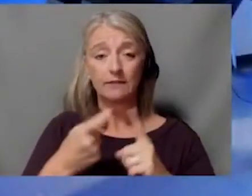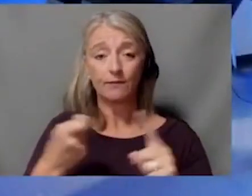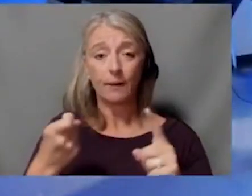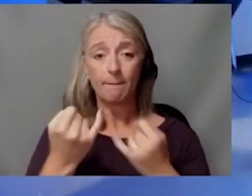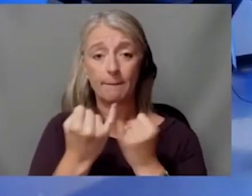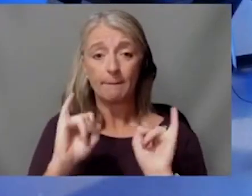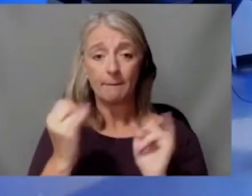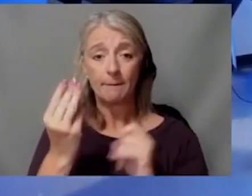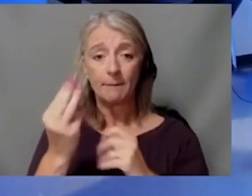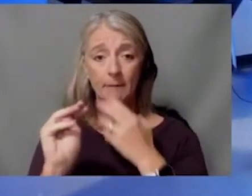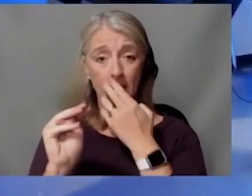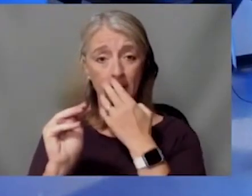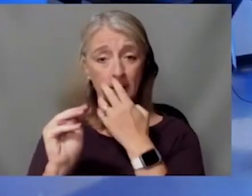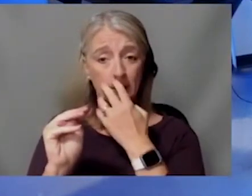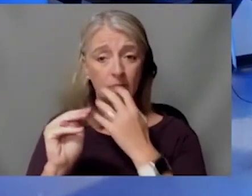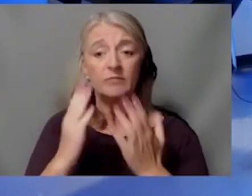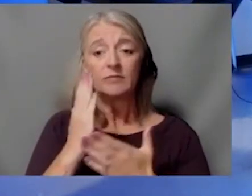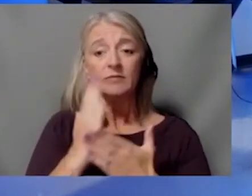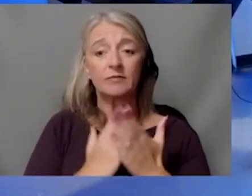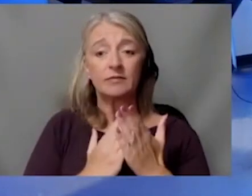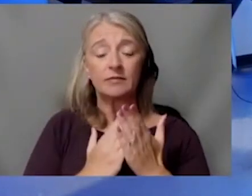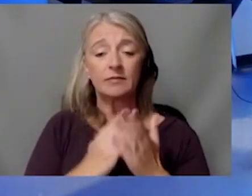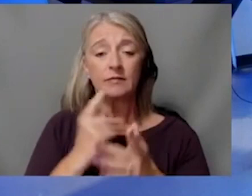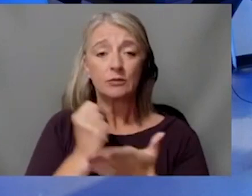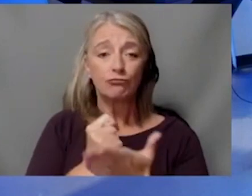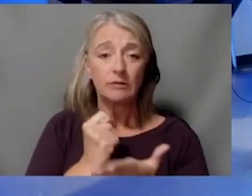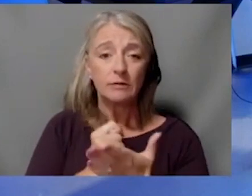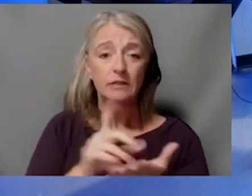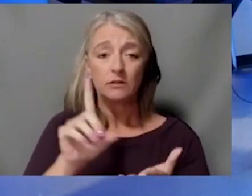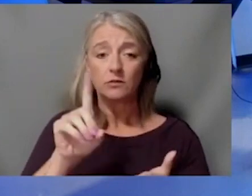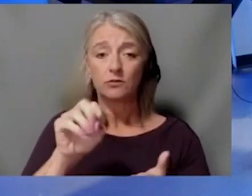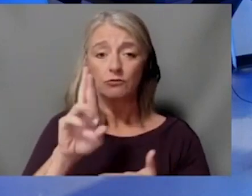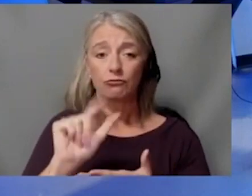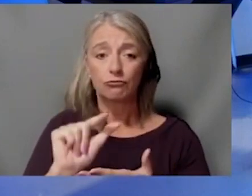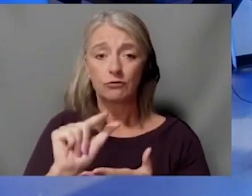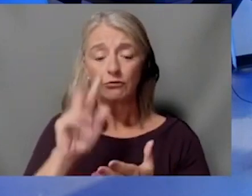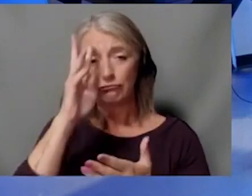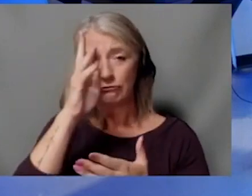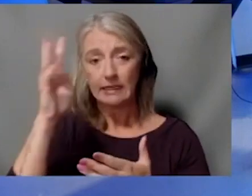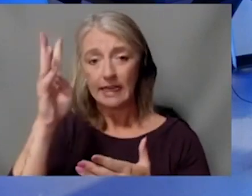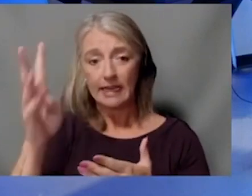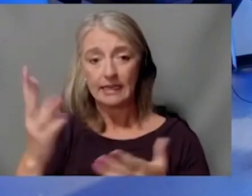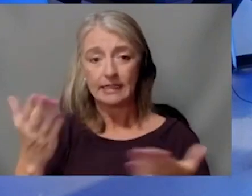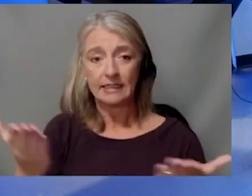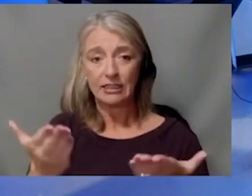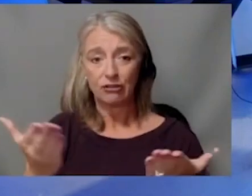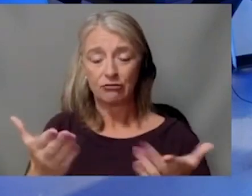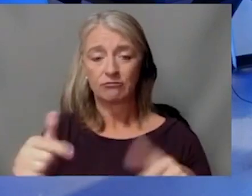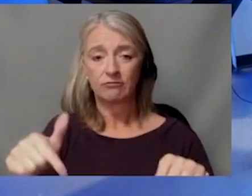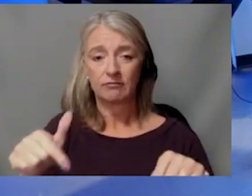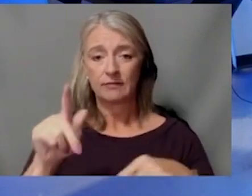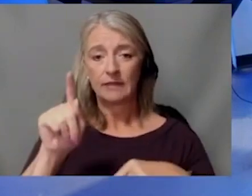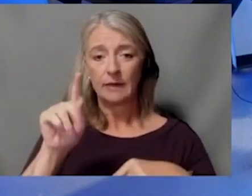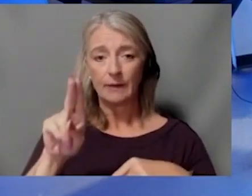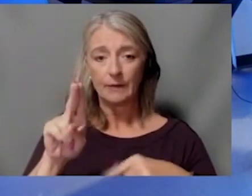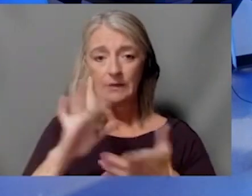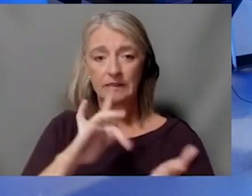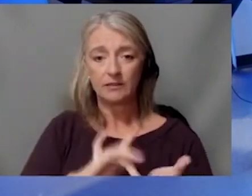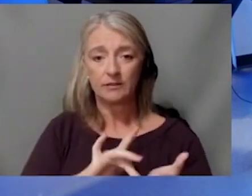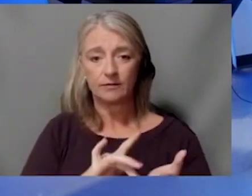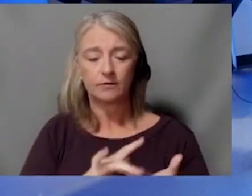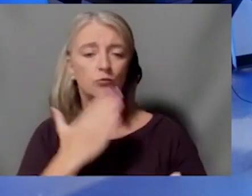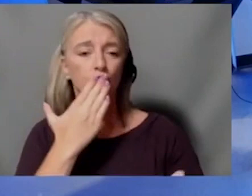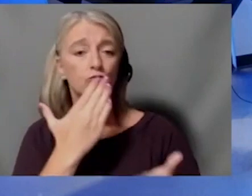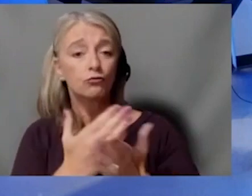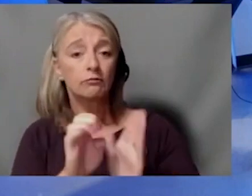treatments and drugs that have been created at the University of Kansas Cancer Center? Well, I think a great example is this